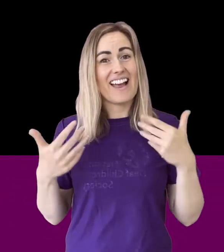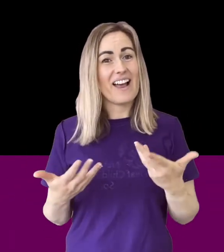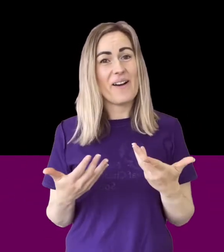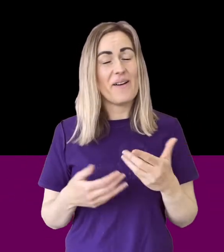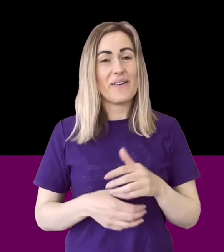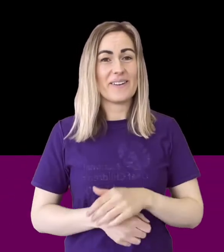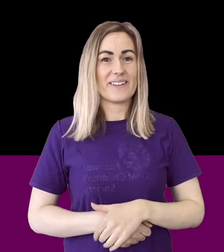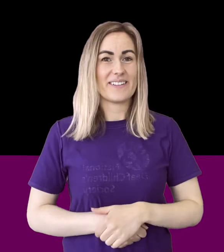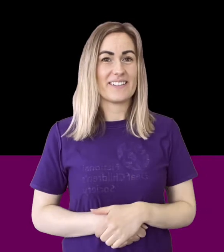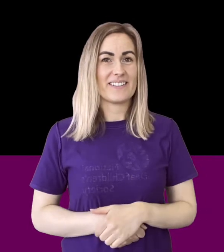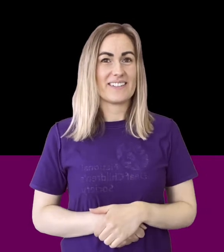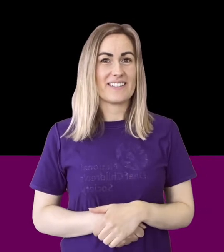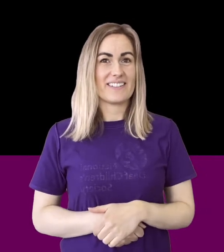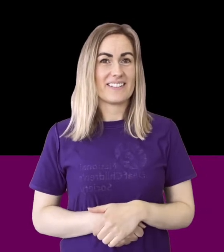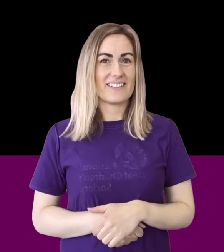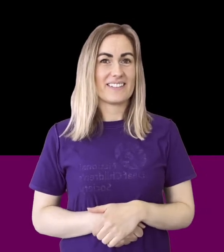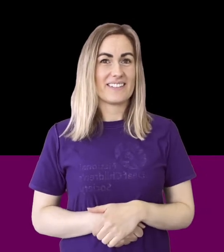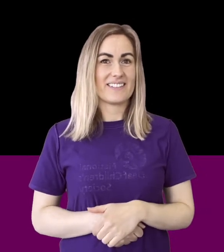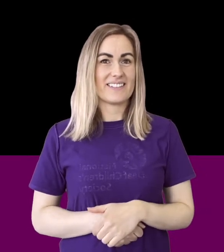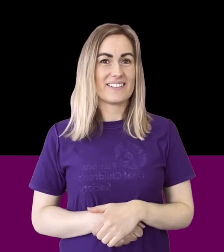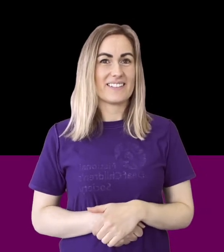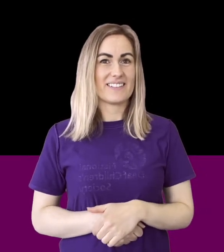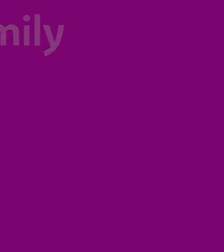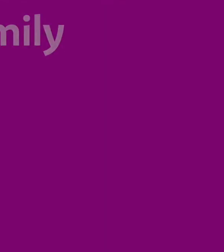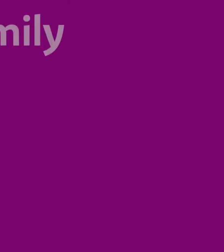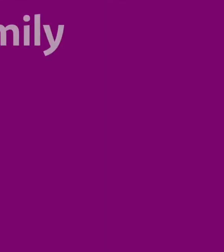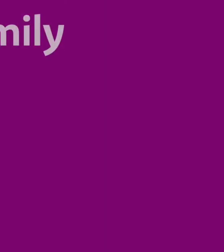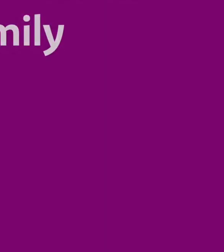me and they won't be able to feel left out.